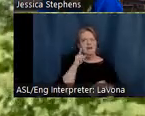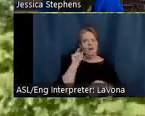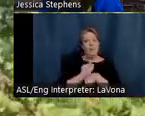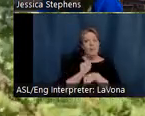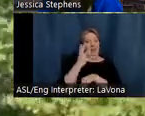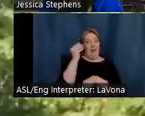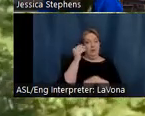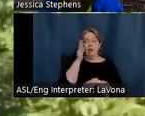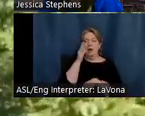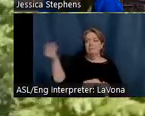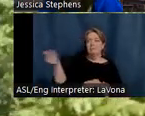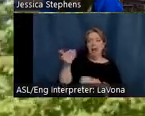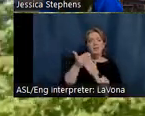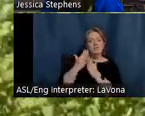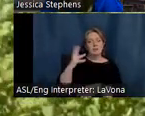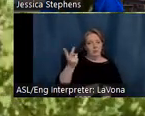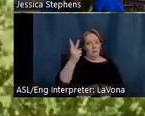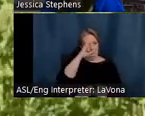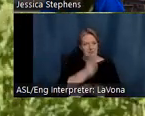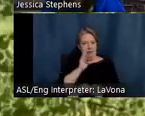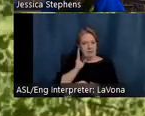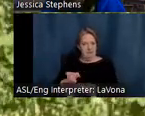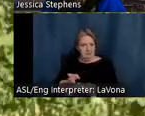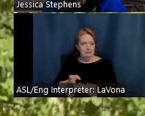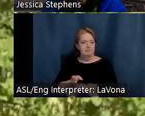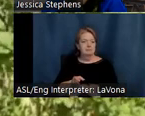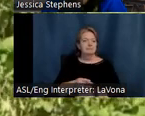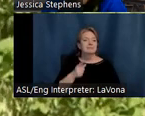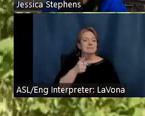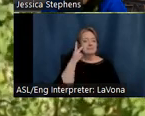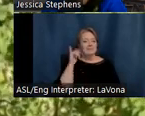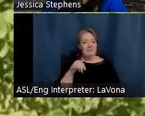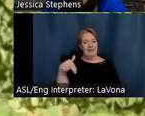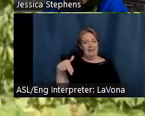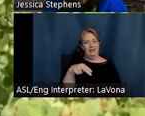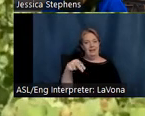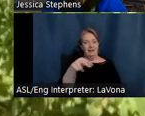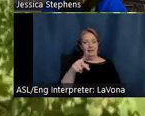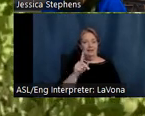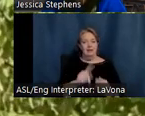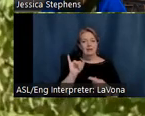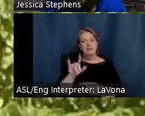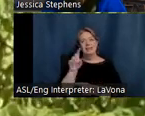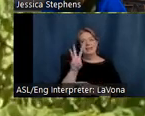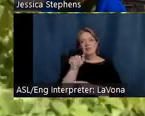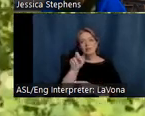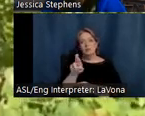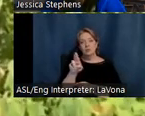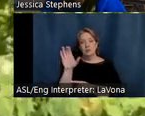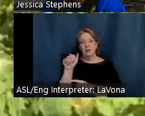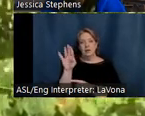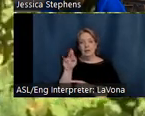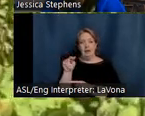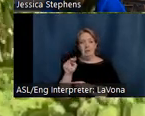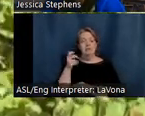On the way down the historic pathway towards Dewar Cabin, Selma had two cisterns